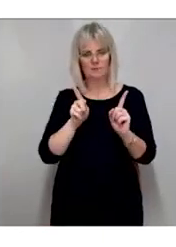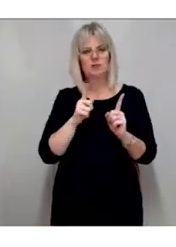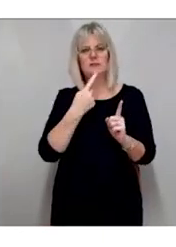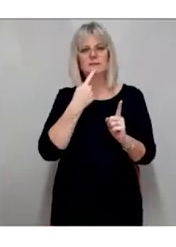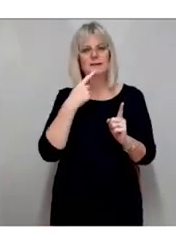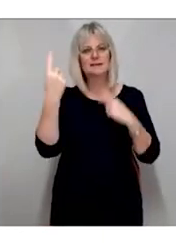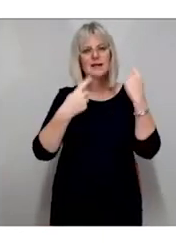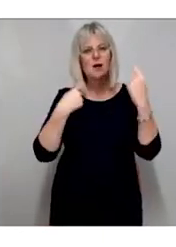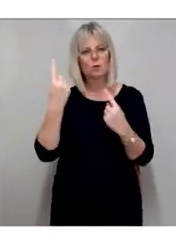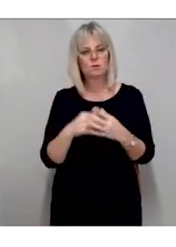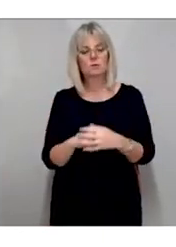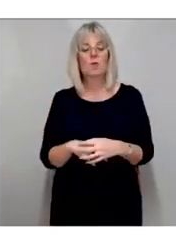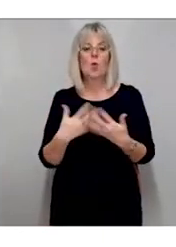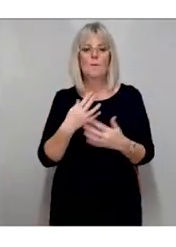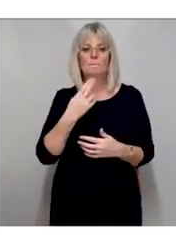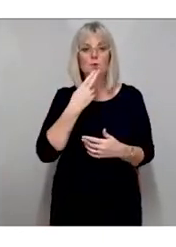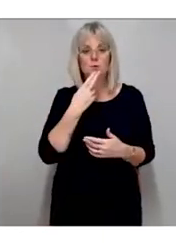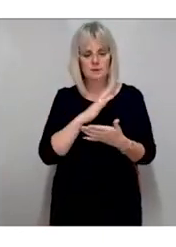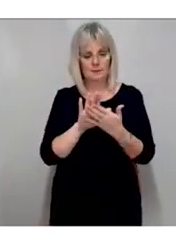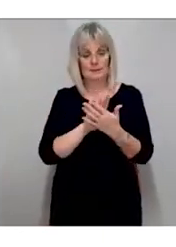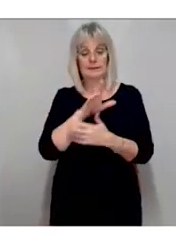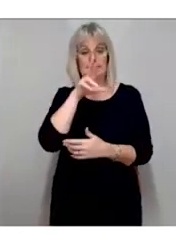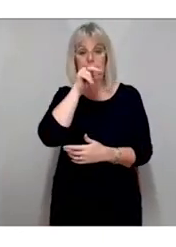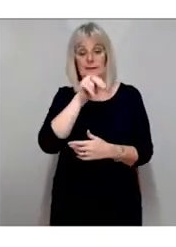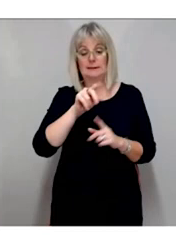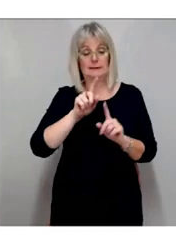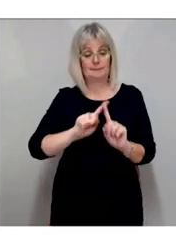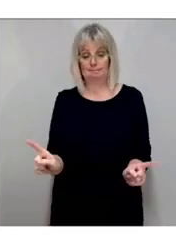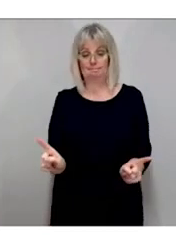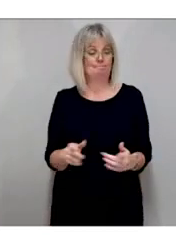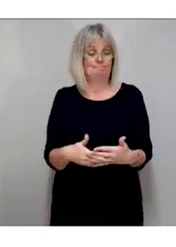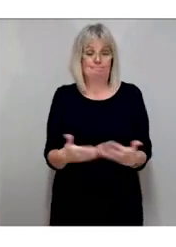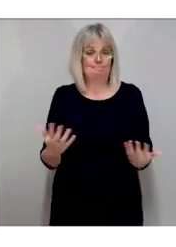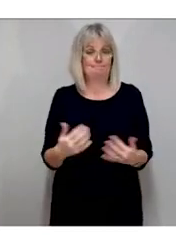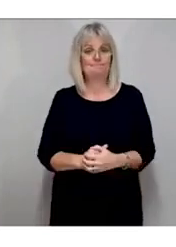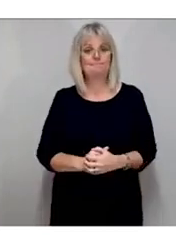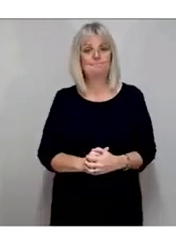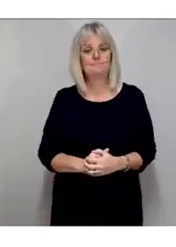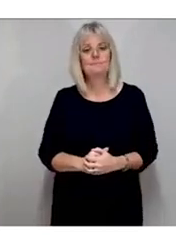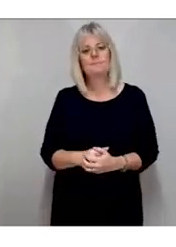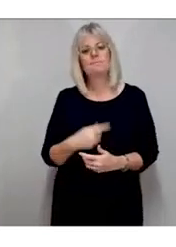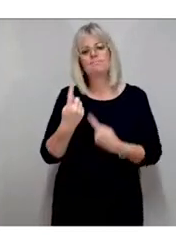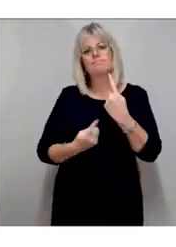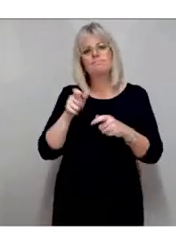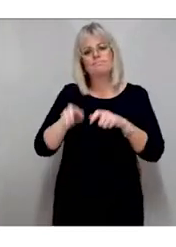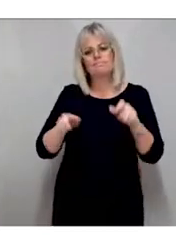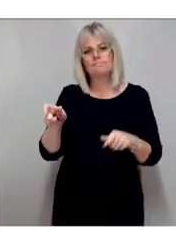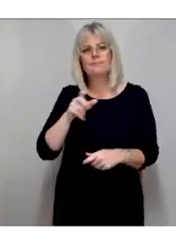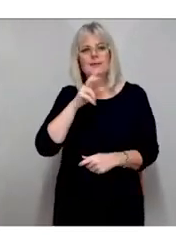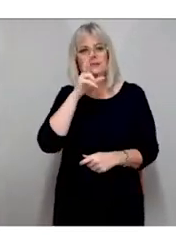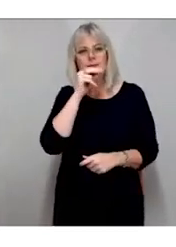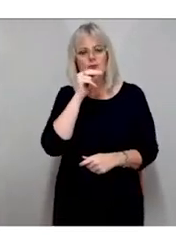is an inability to speak at all. People with speech impediments often experience problems with voice-based services,